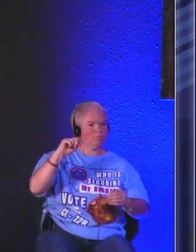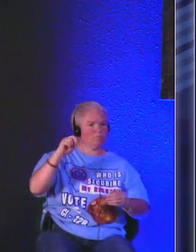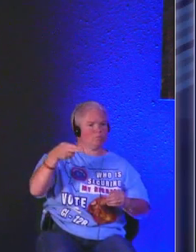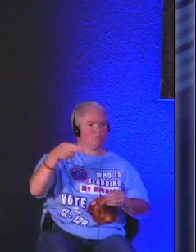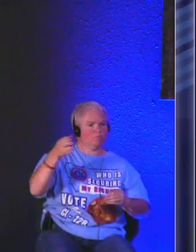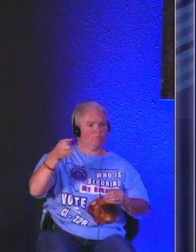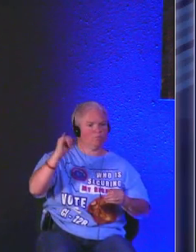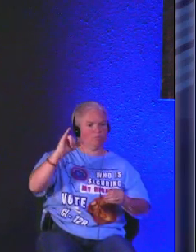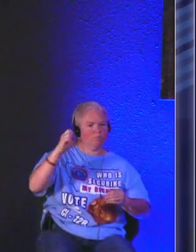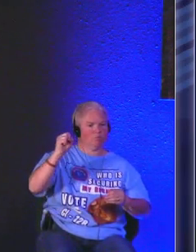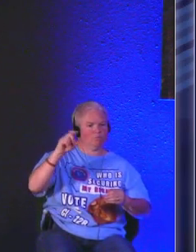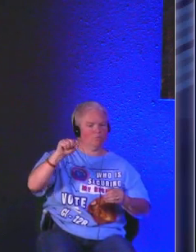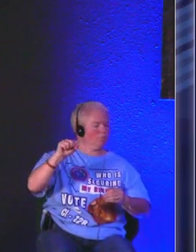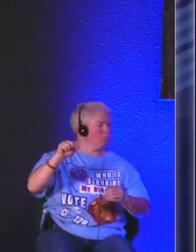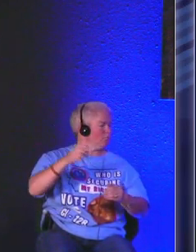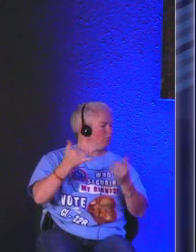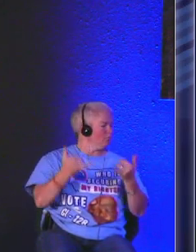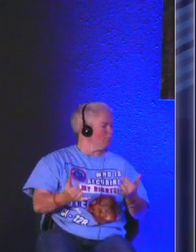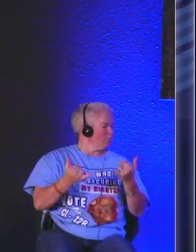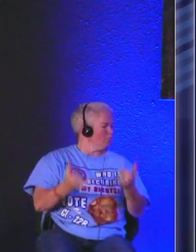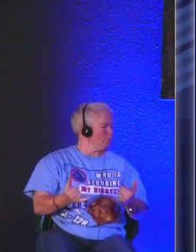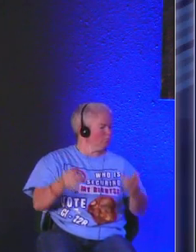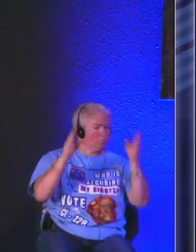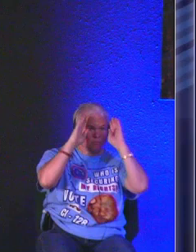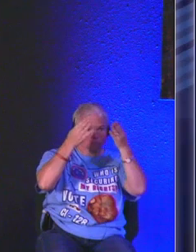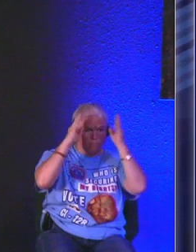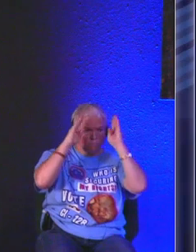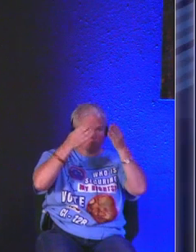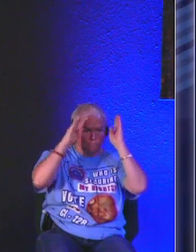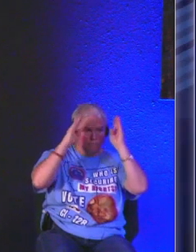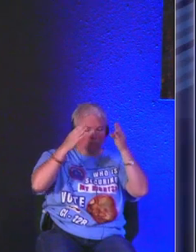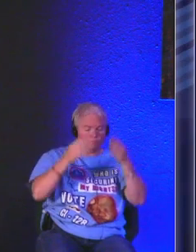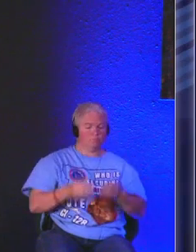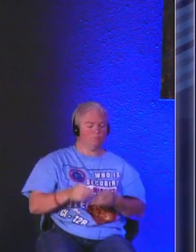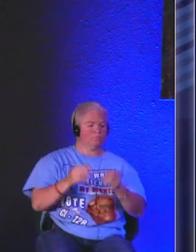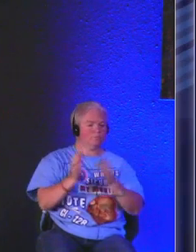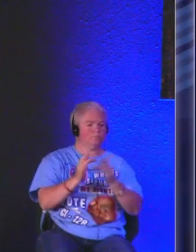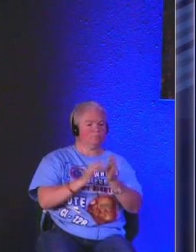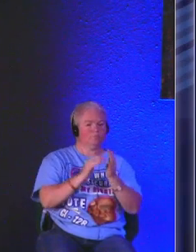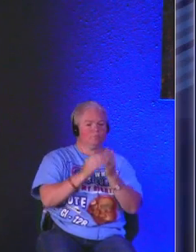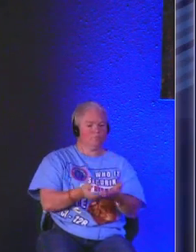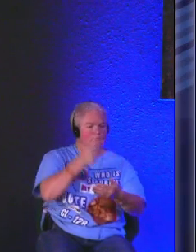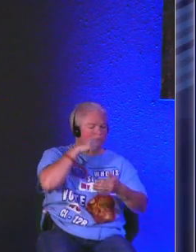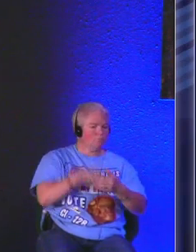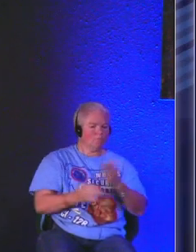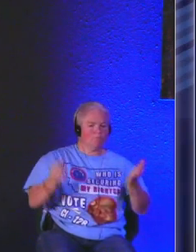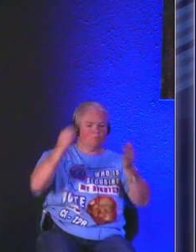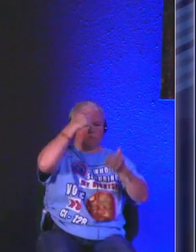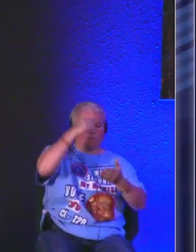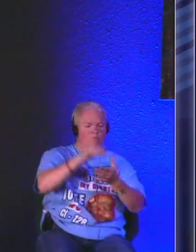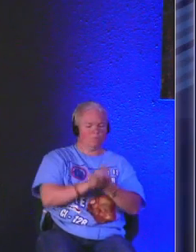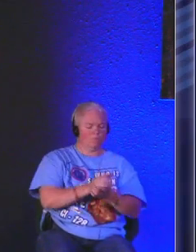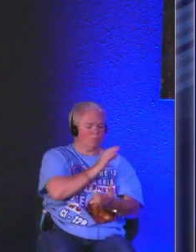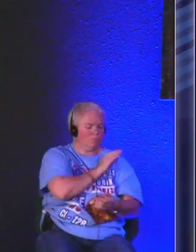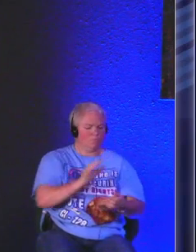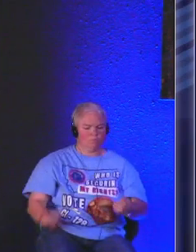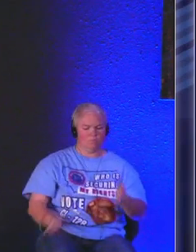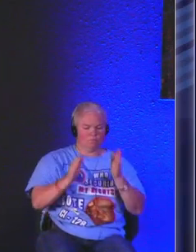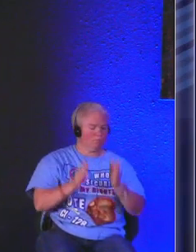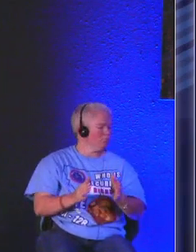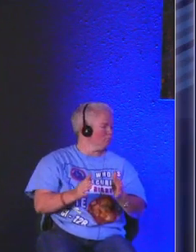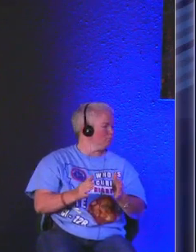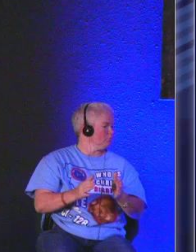atheist today we are going to focus on the Bible believing born again Christian